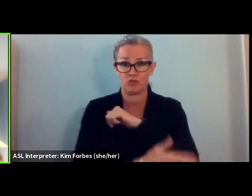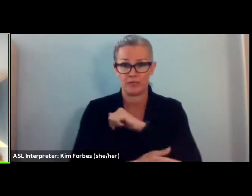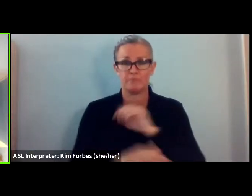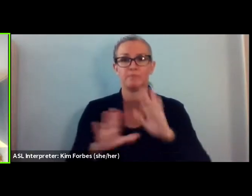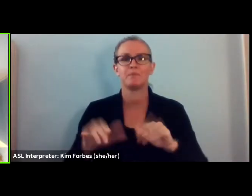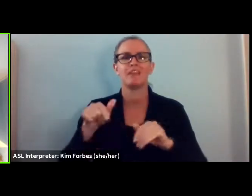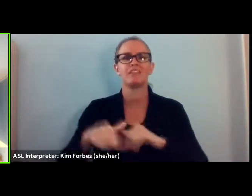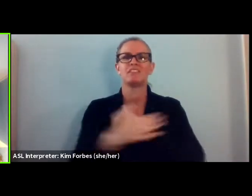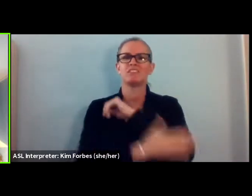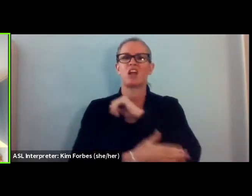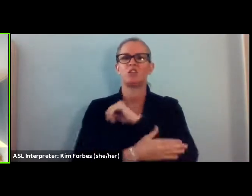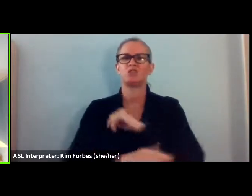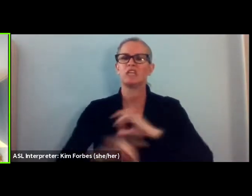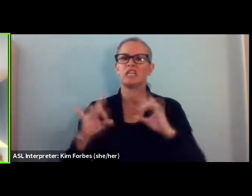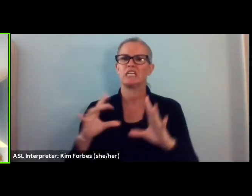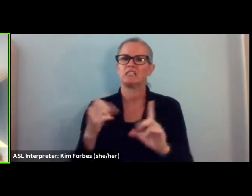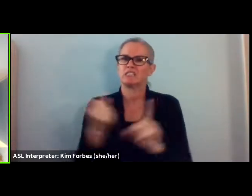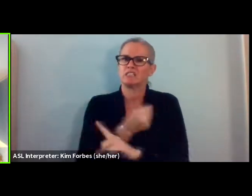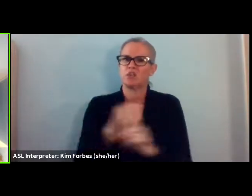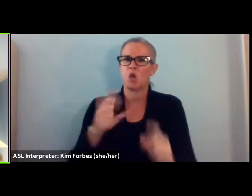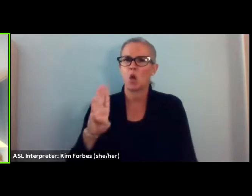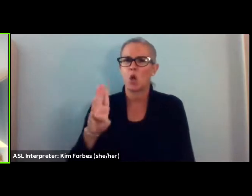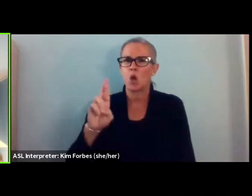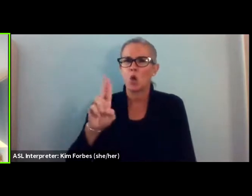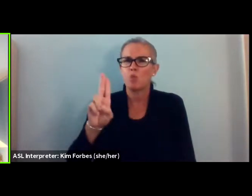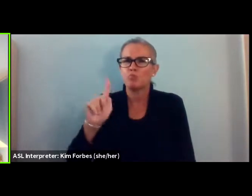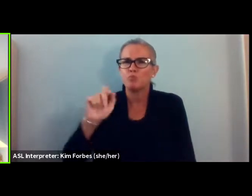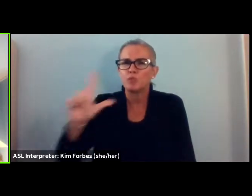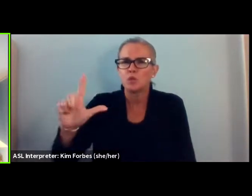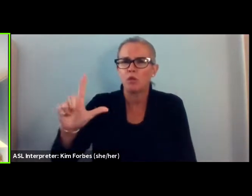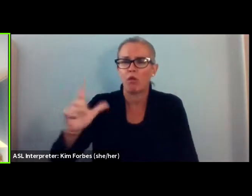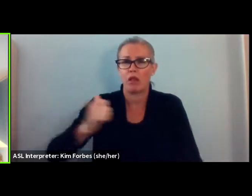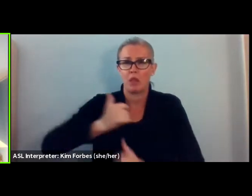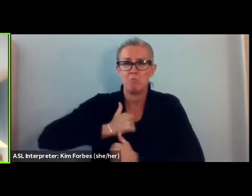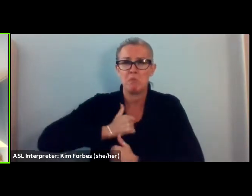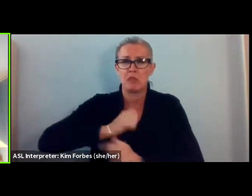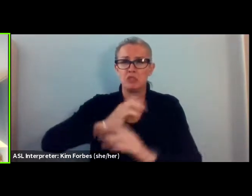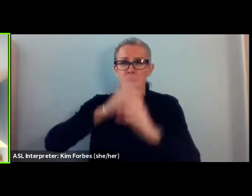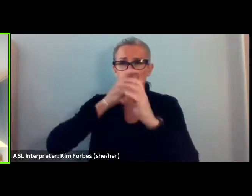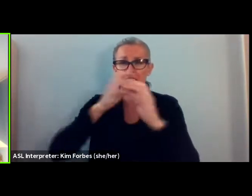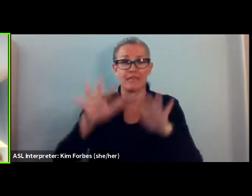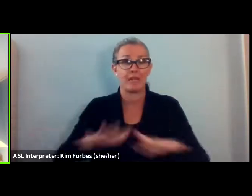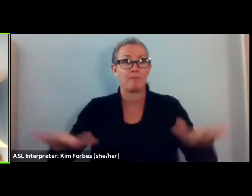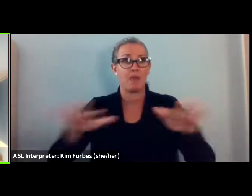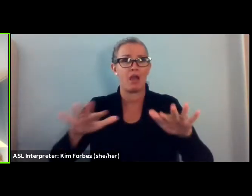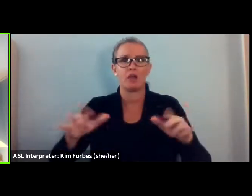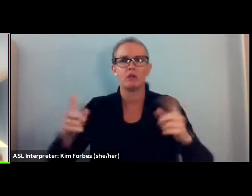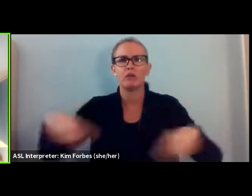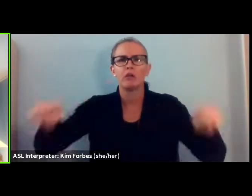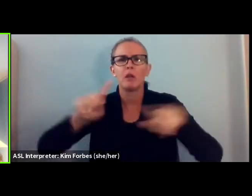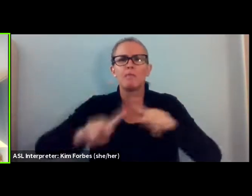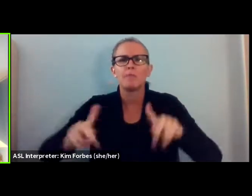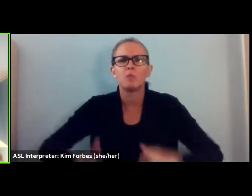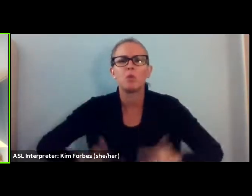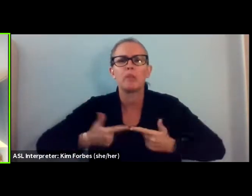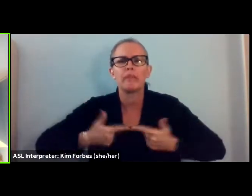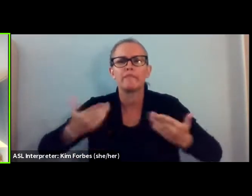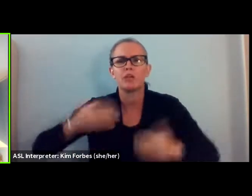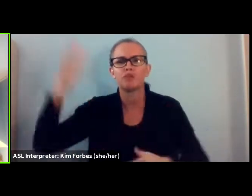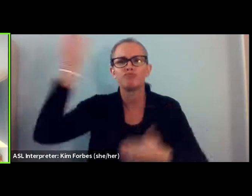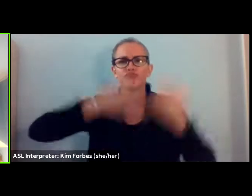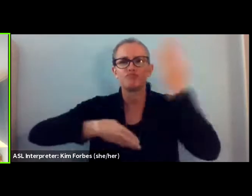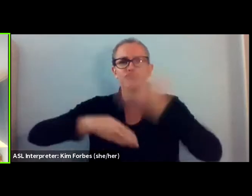brutal militaristic empire. And most of its citizens don't know that they're completely unaware